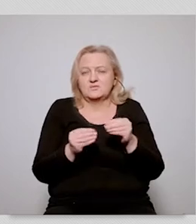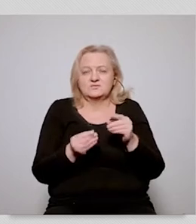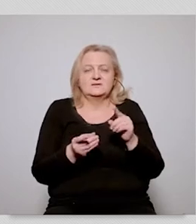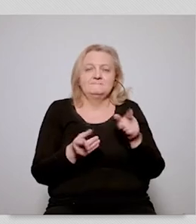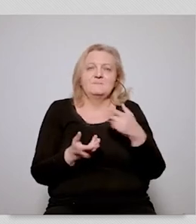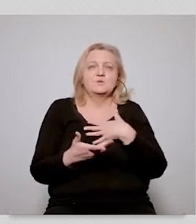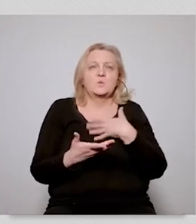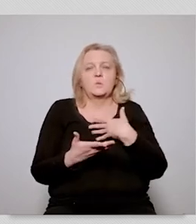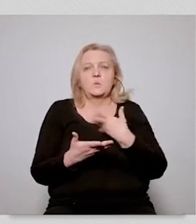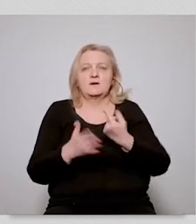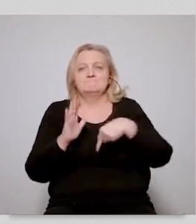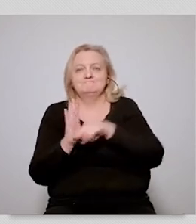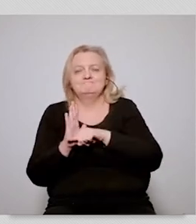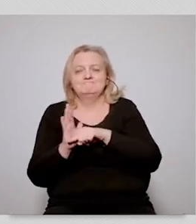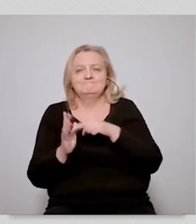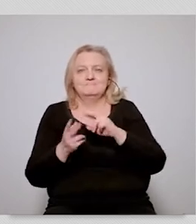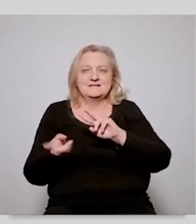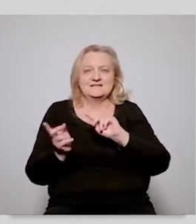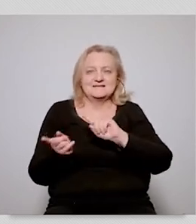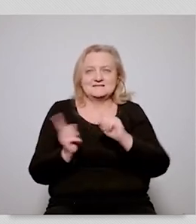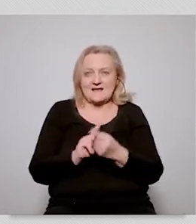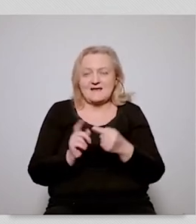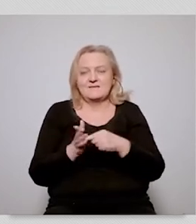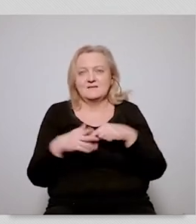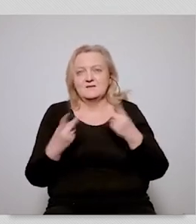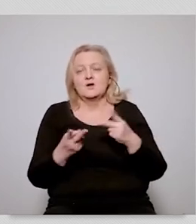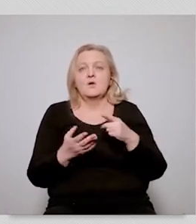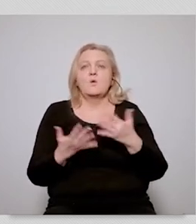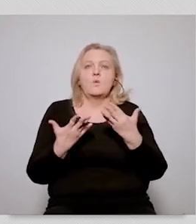store up so we can use any slogans you want